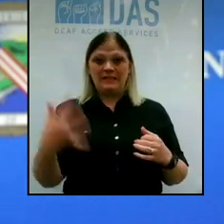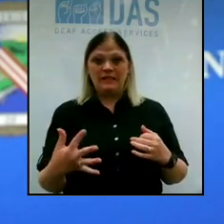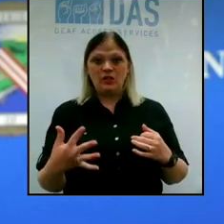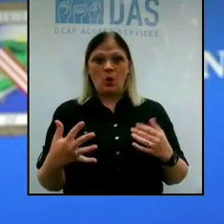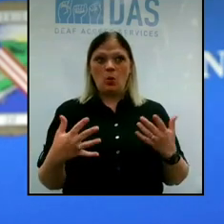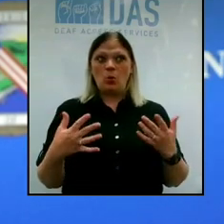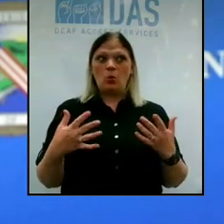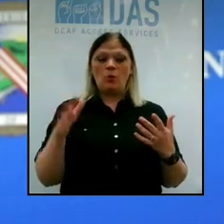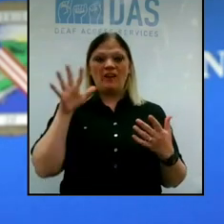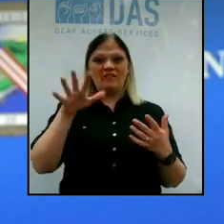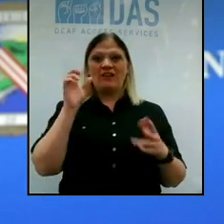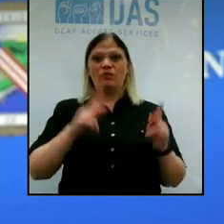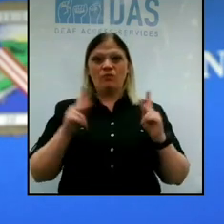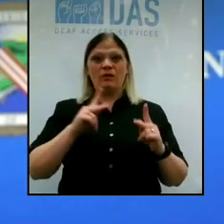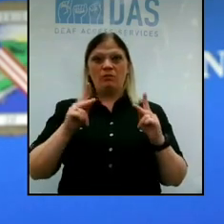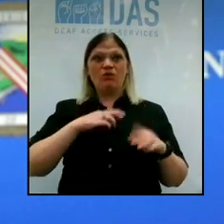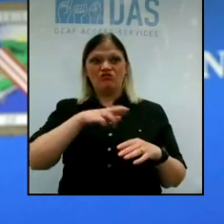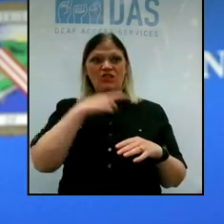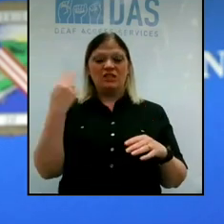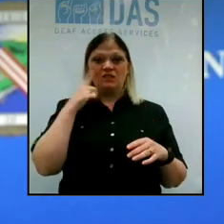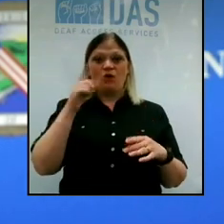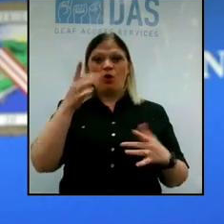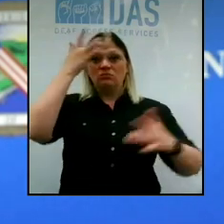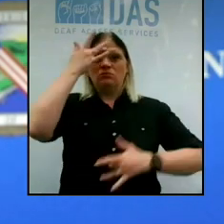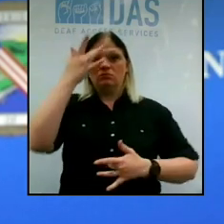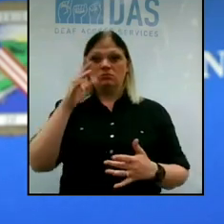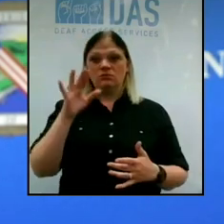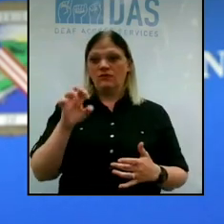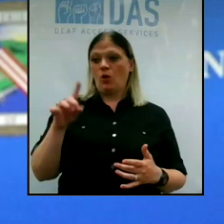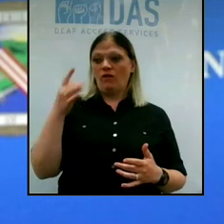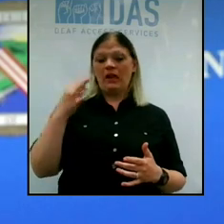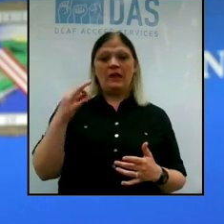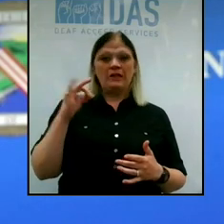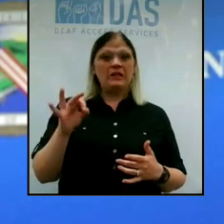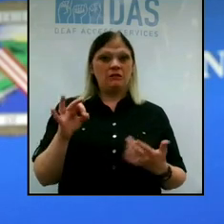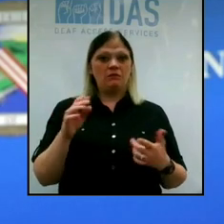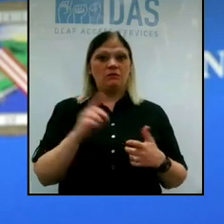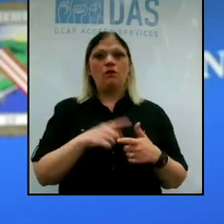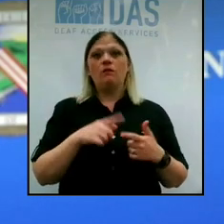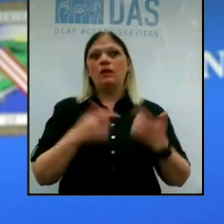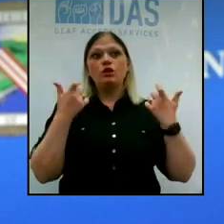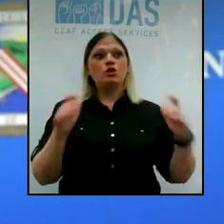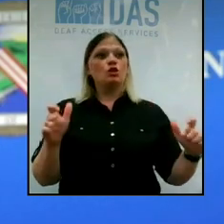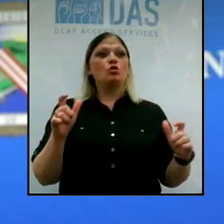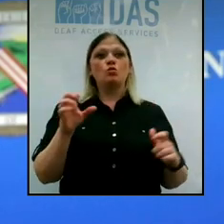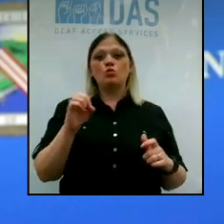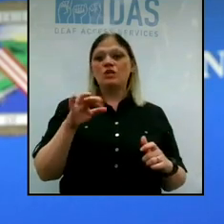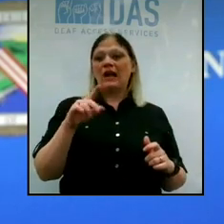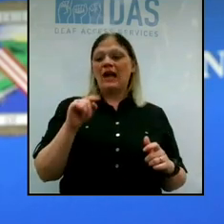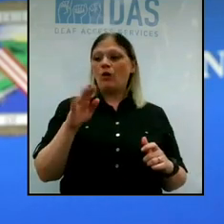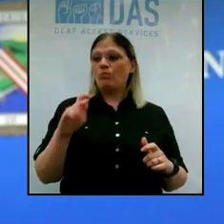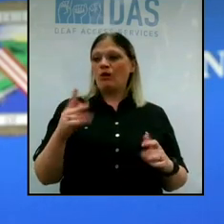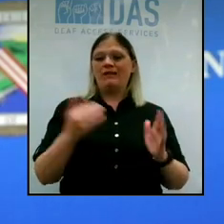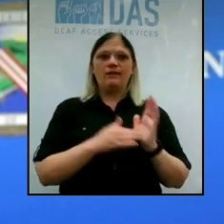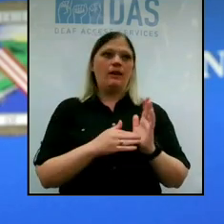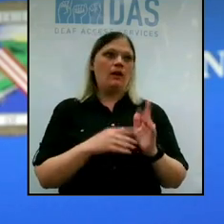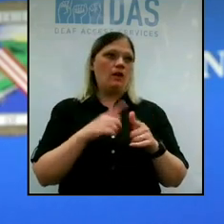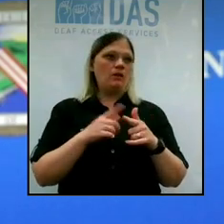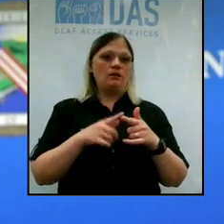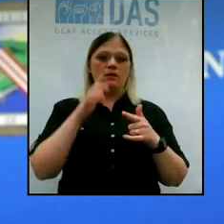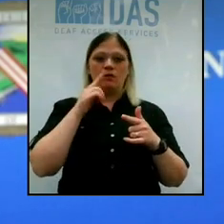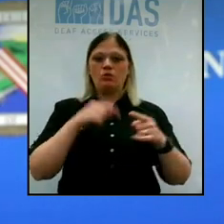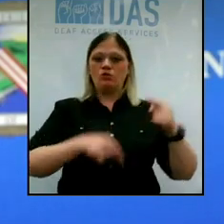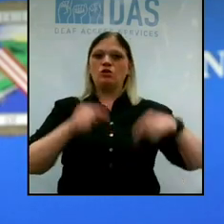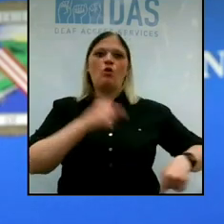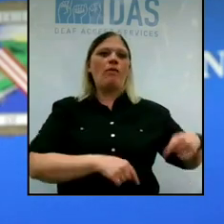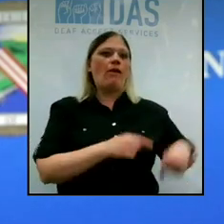like 500 people that are going to be at risk of coming down with COVID-19. And then we'll have this huge outbreak and then, you know, we'll slide back to where